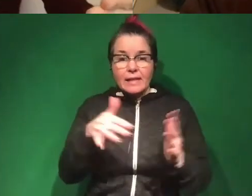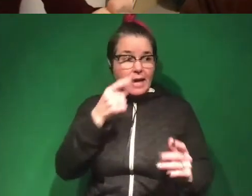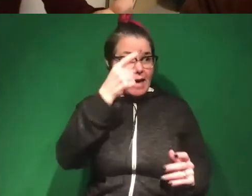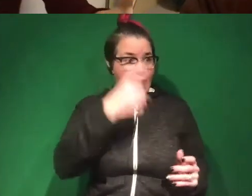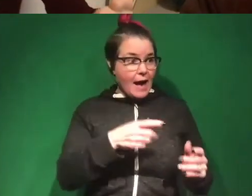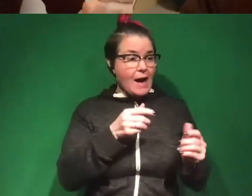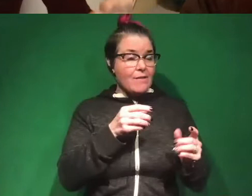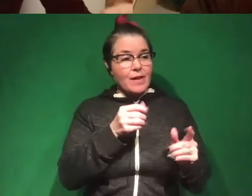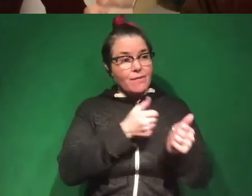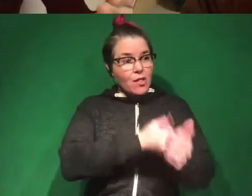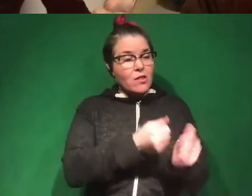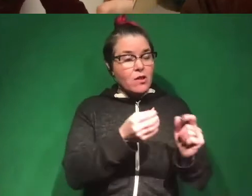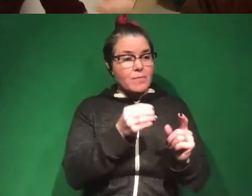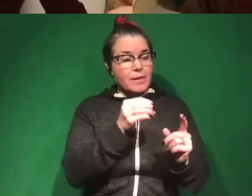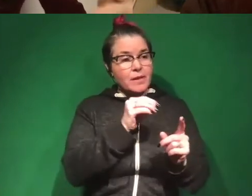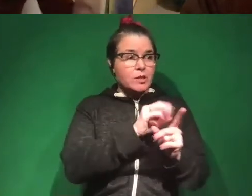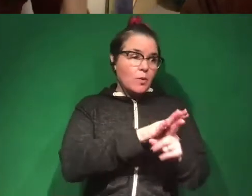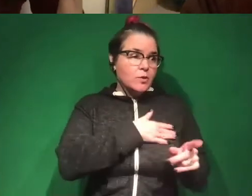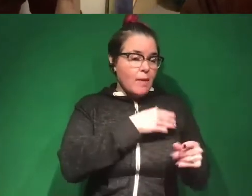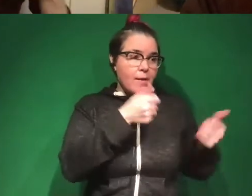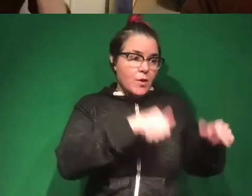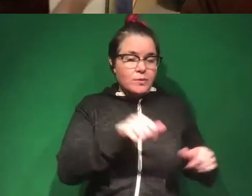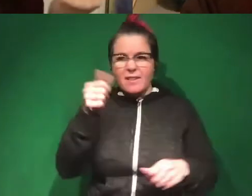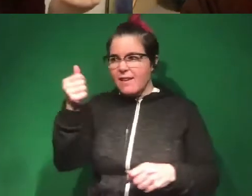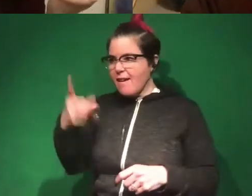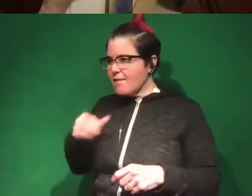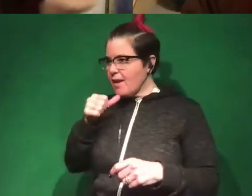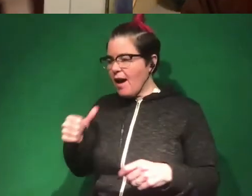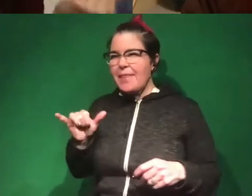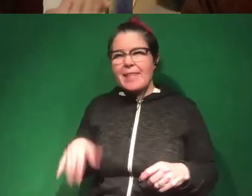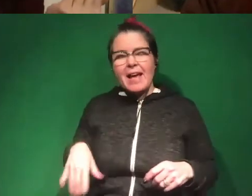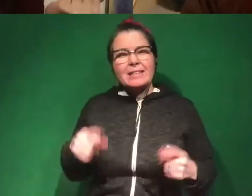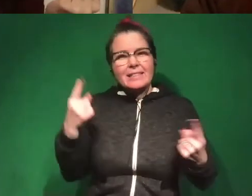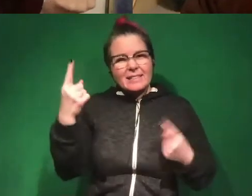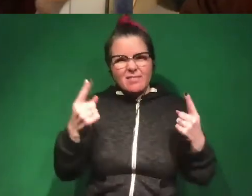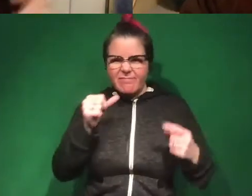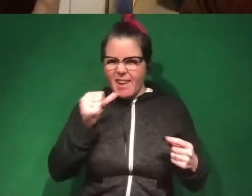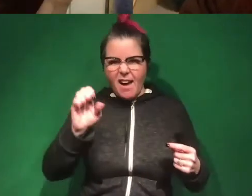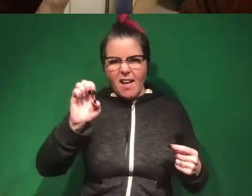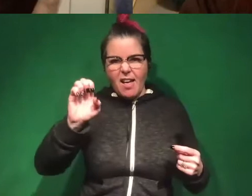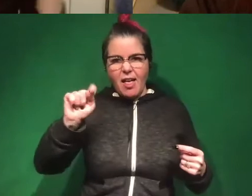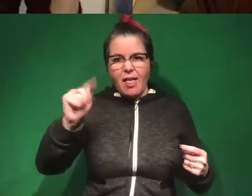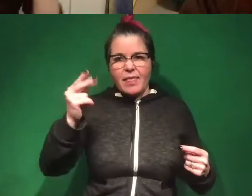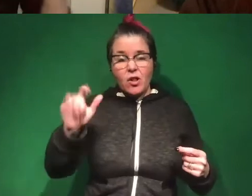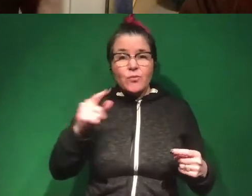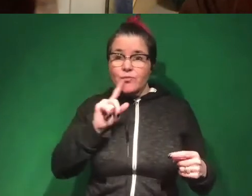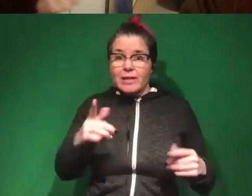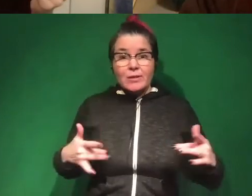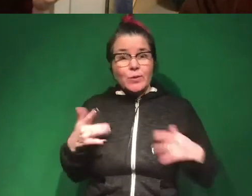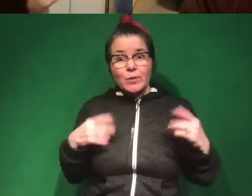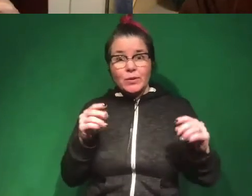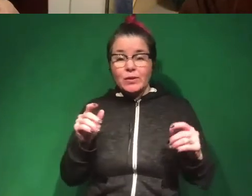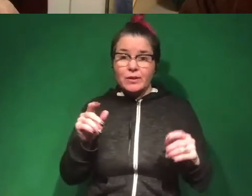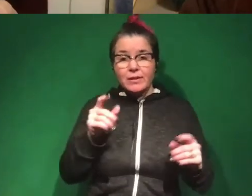me are exposed to my posts, and half the people are not. That's generally now considered unethical. And so we got very excited about these treatments and